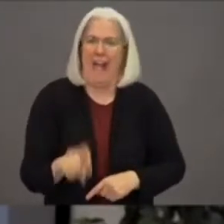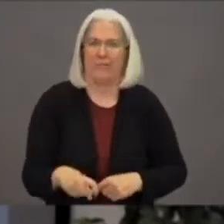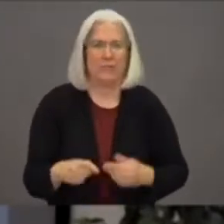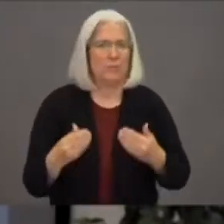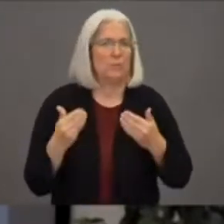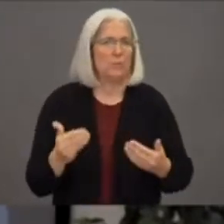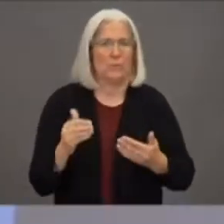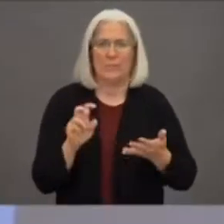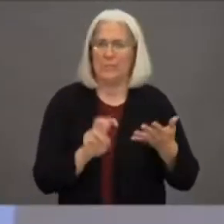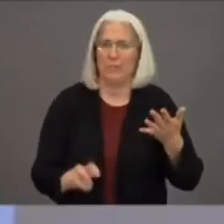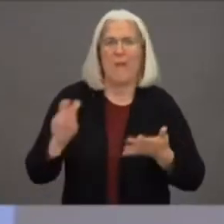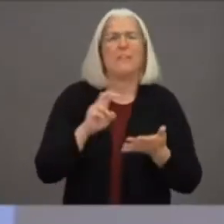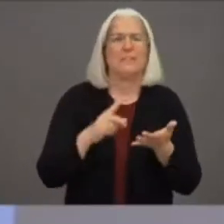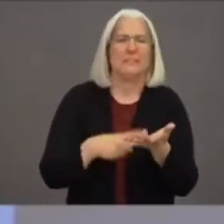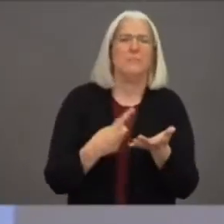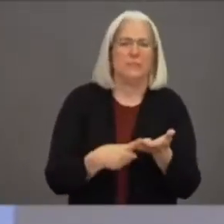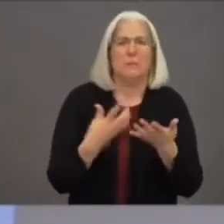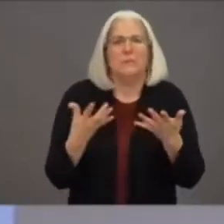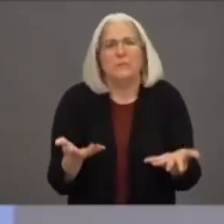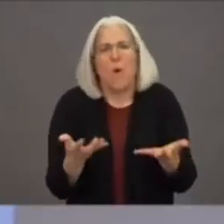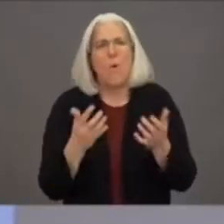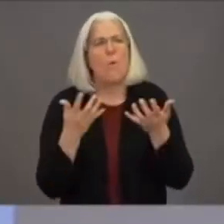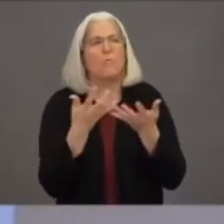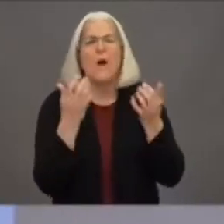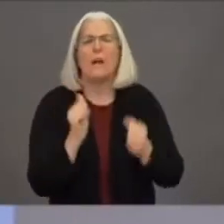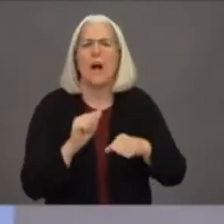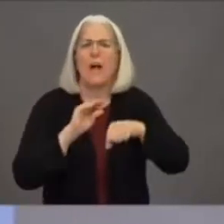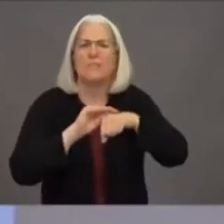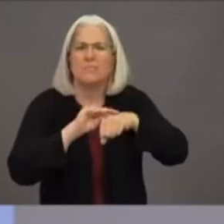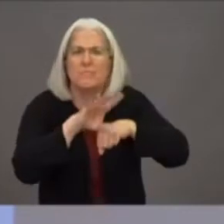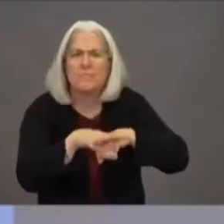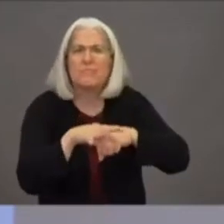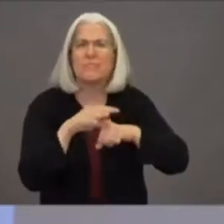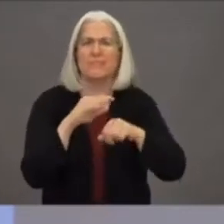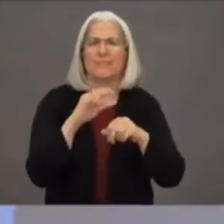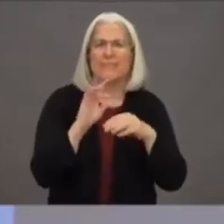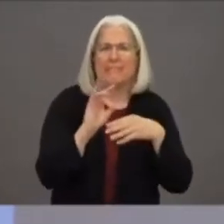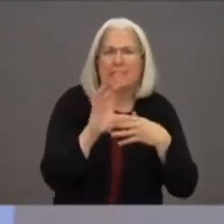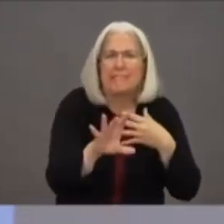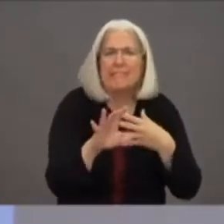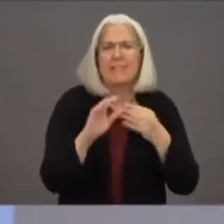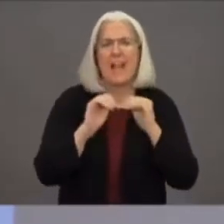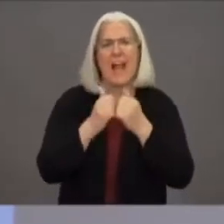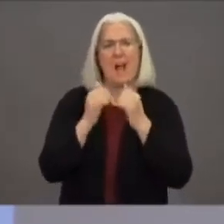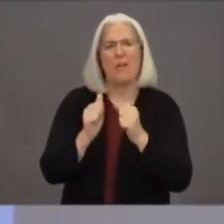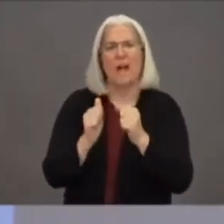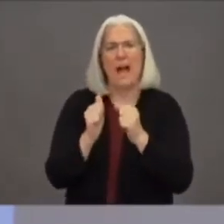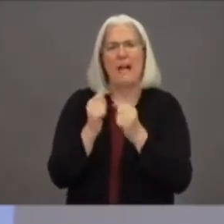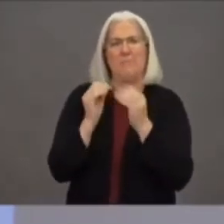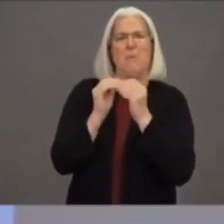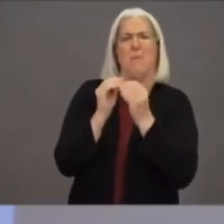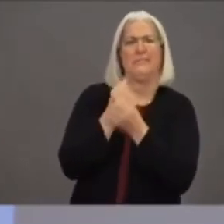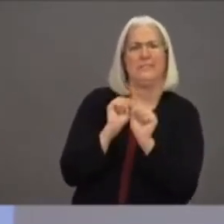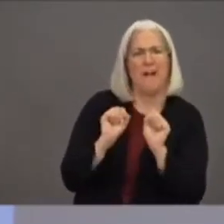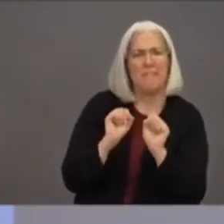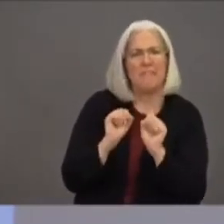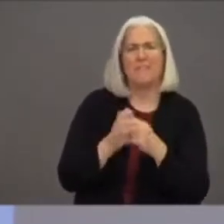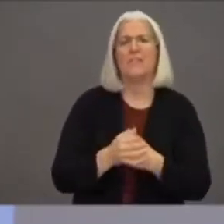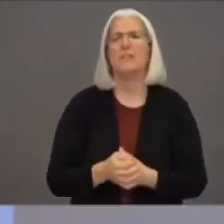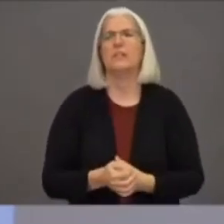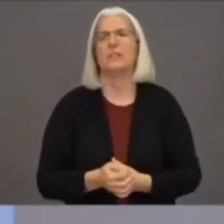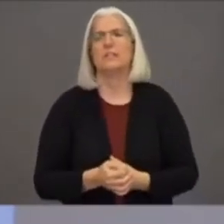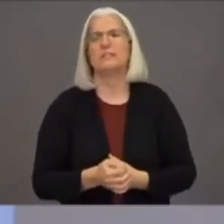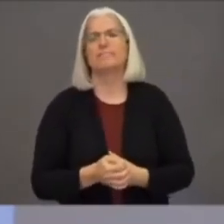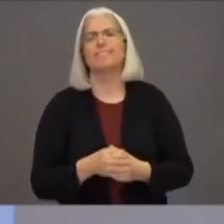remind us? If you're coming home, we are recommending that you self-quarantine for 14 days